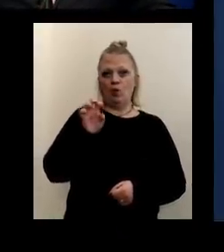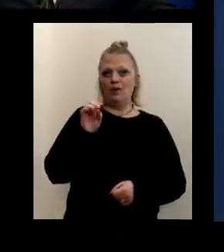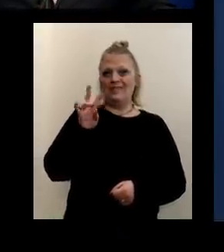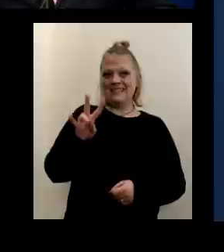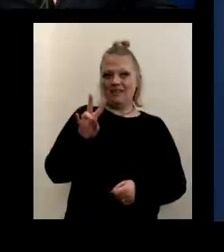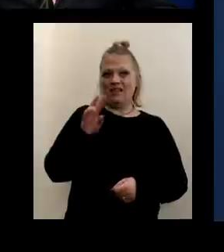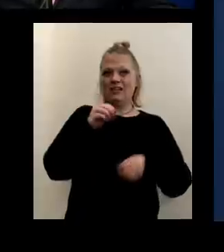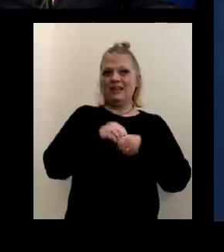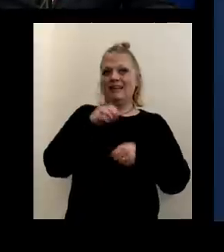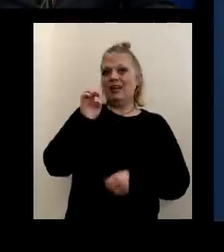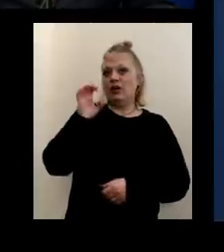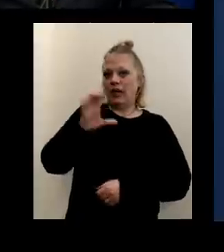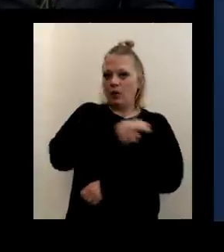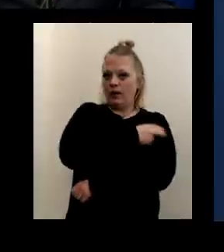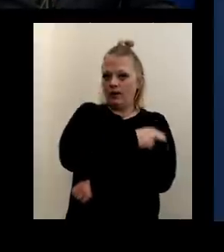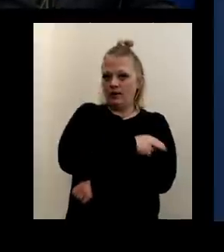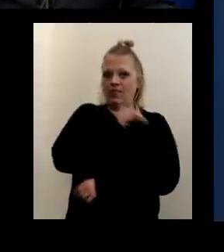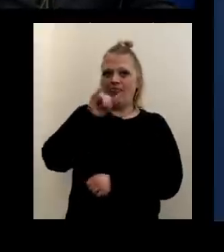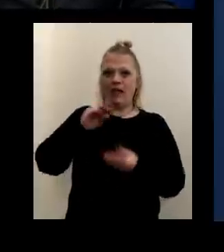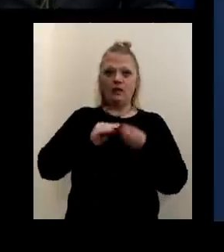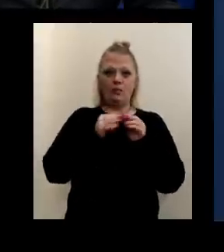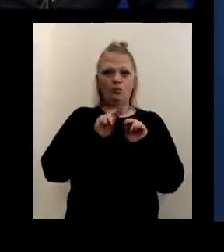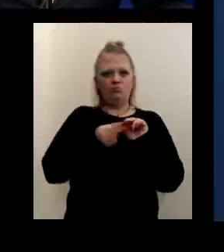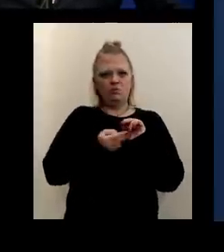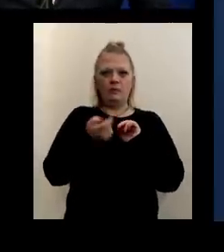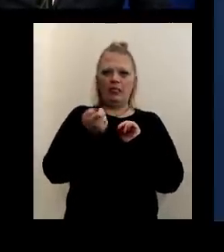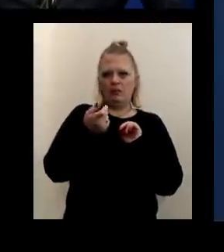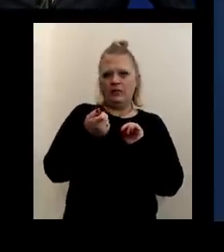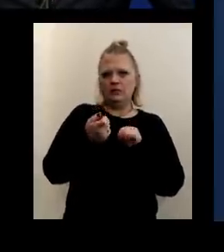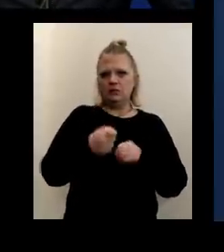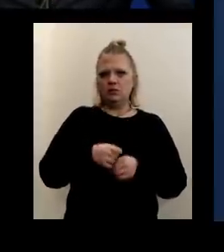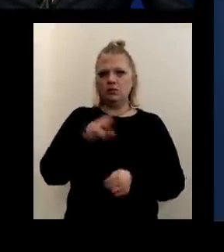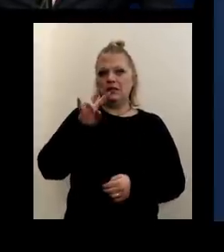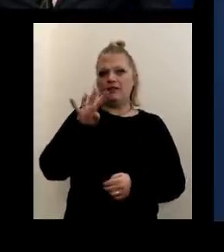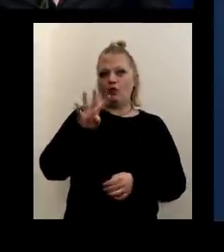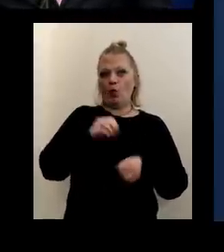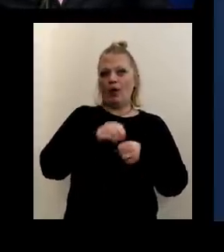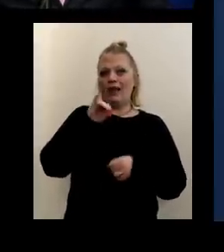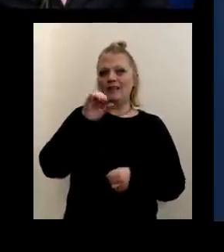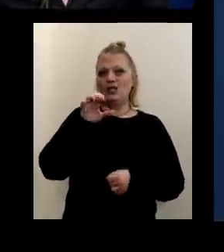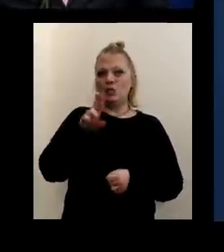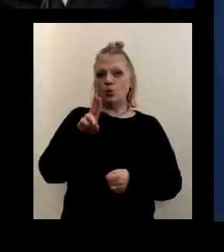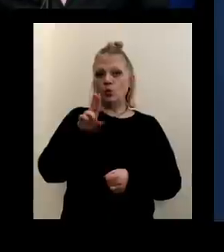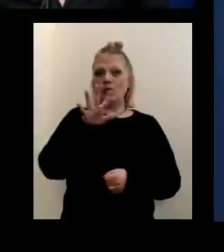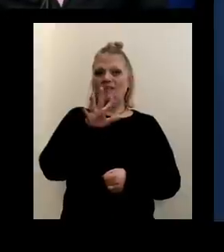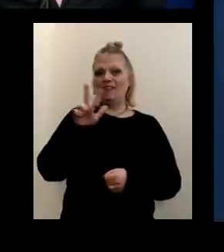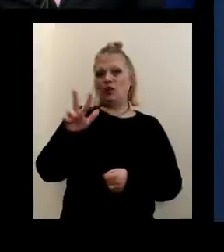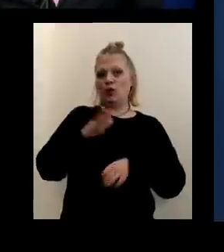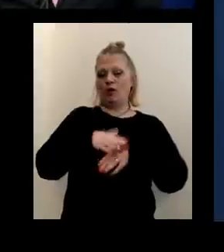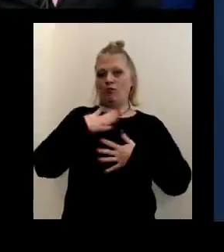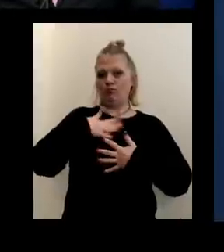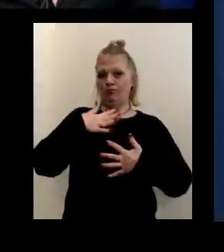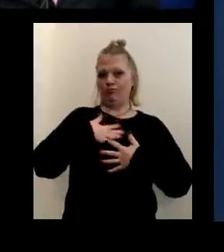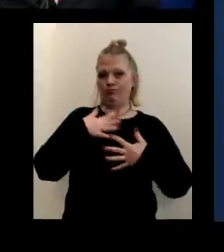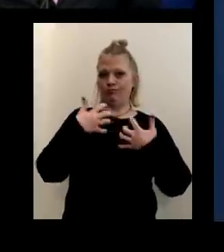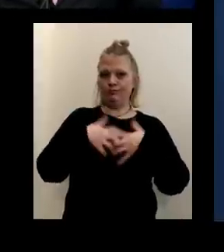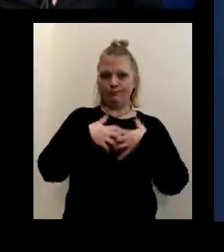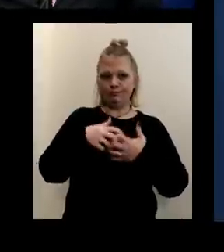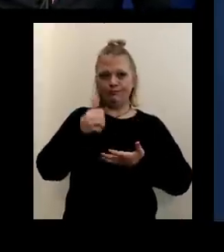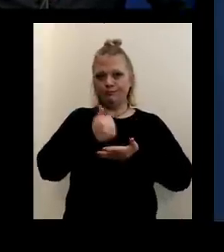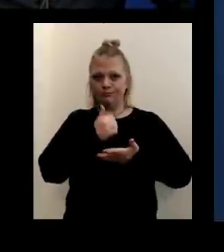patients were in Erie County hospitals. That number has dropped a little bit. 74 in the ICU, 53 were on an airway assist.